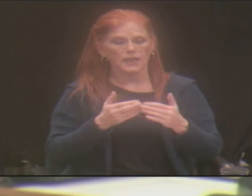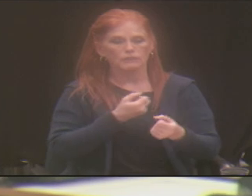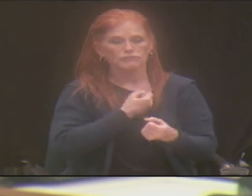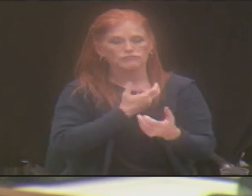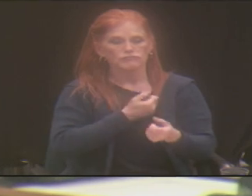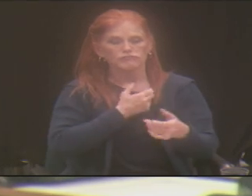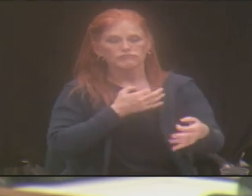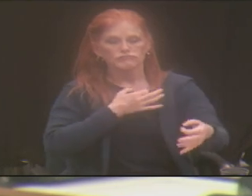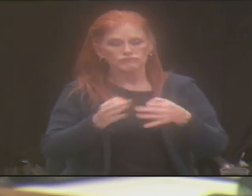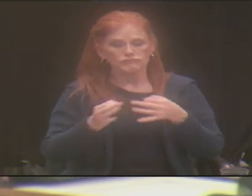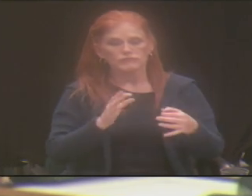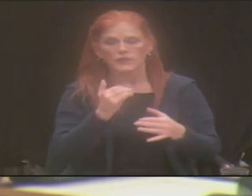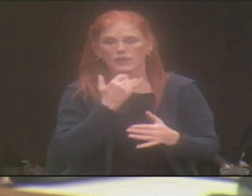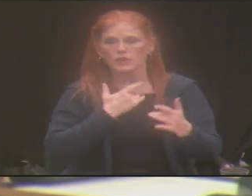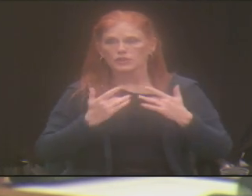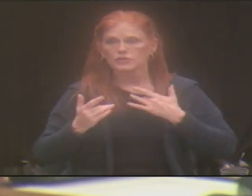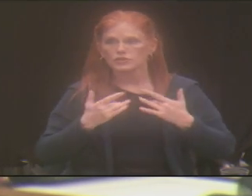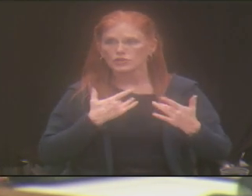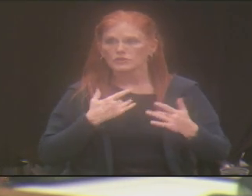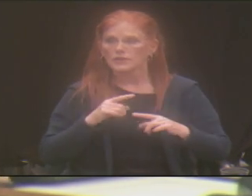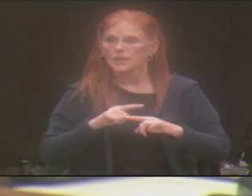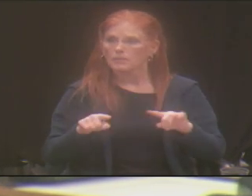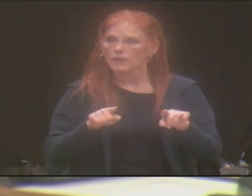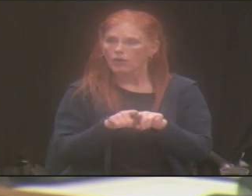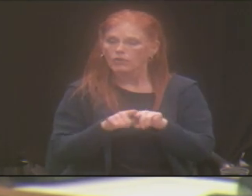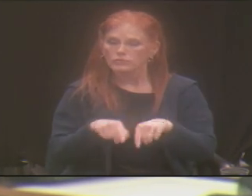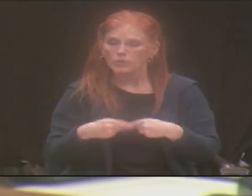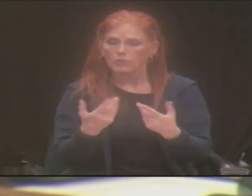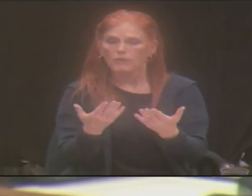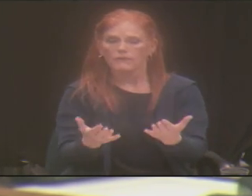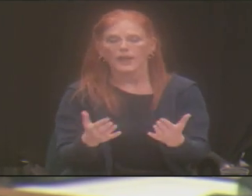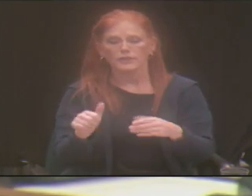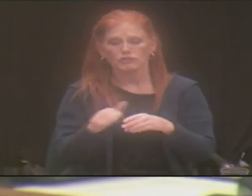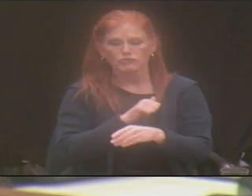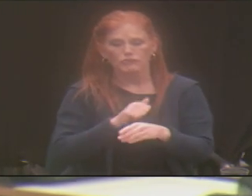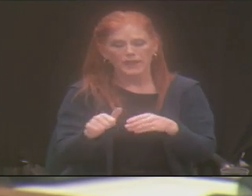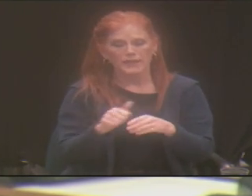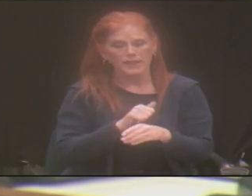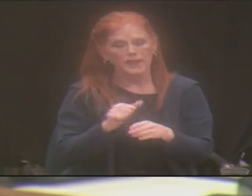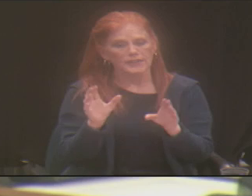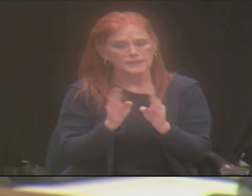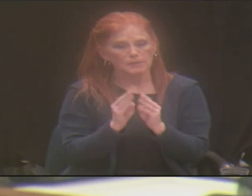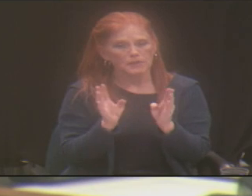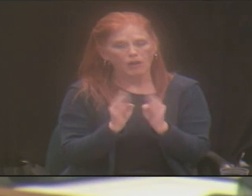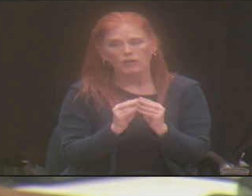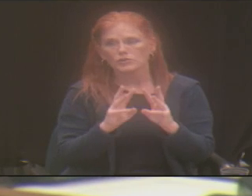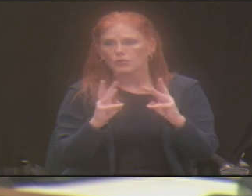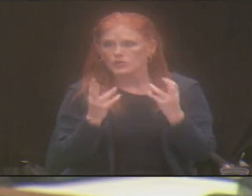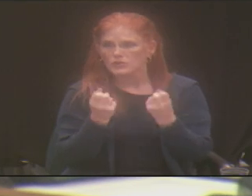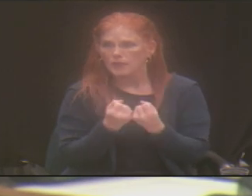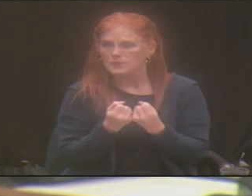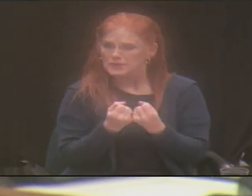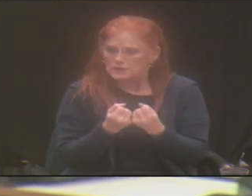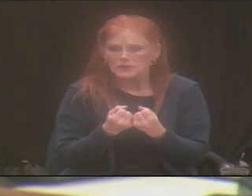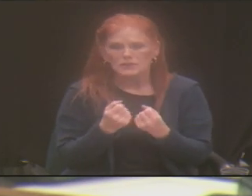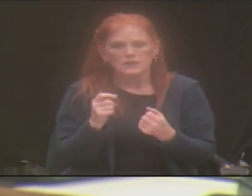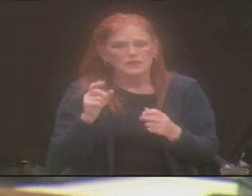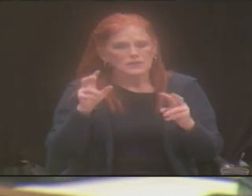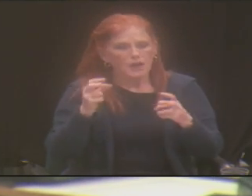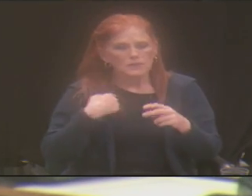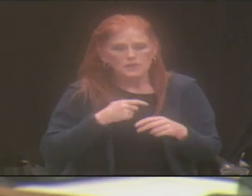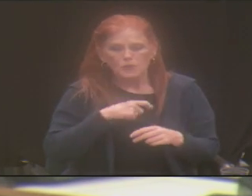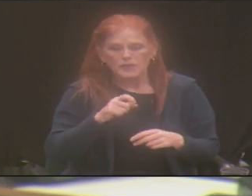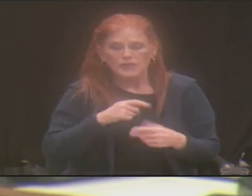but also training seminars. And how can we say what are some of the topics that are needed? Parenting